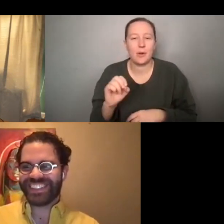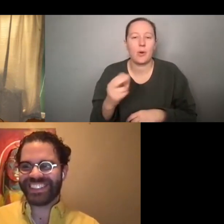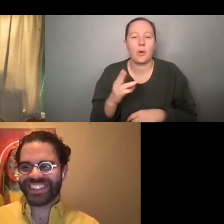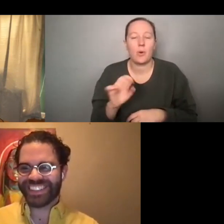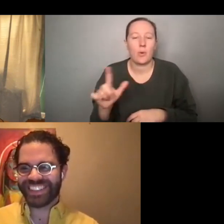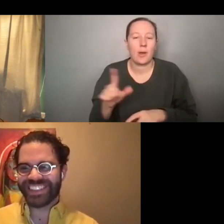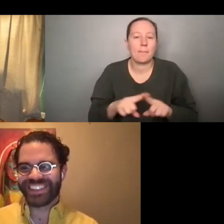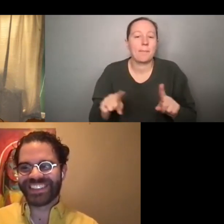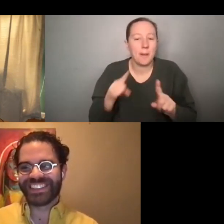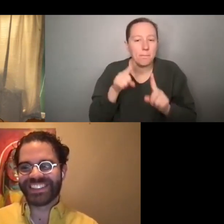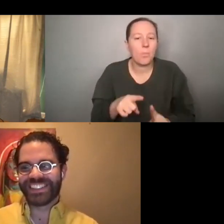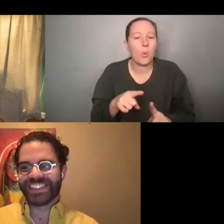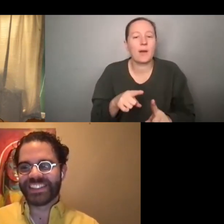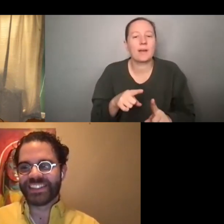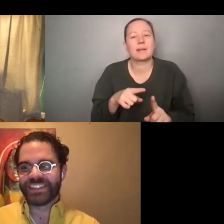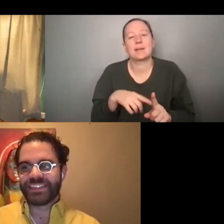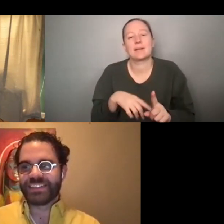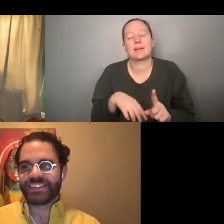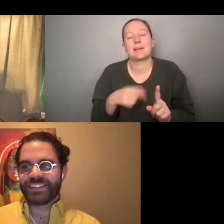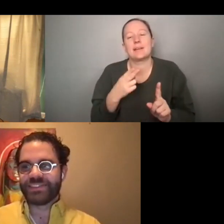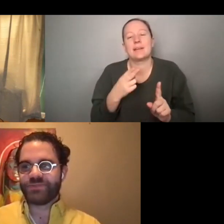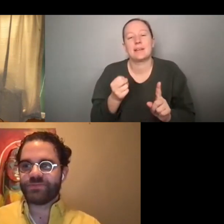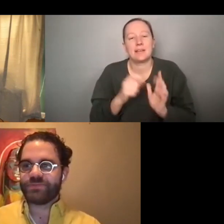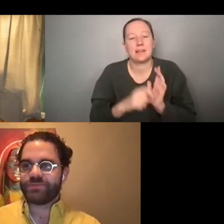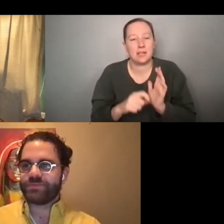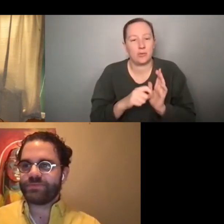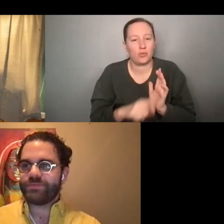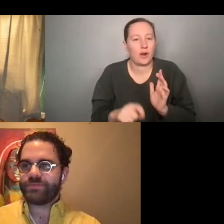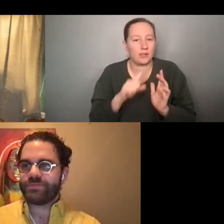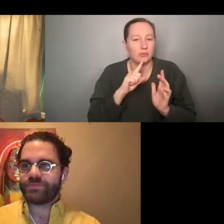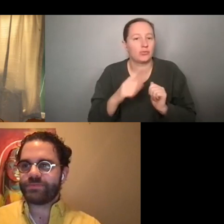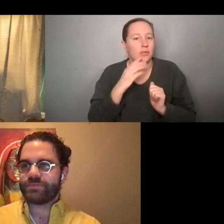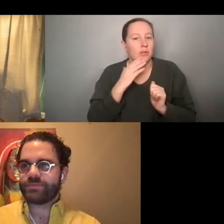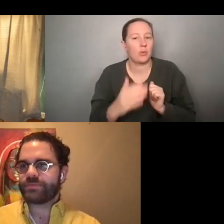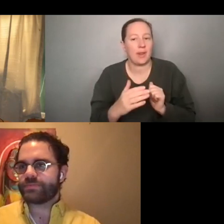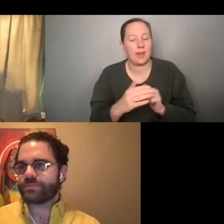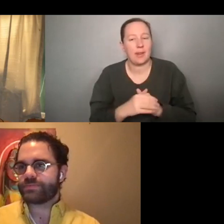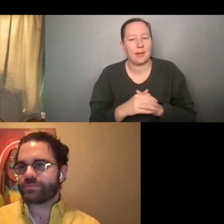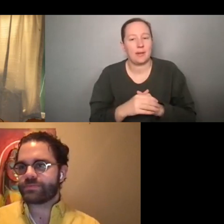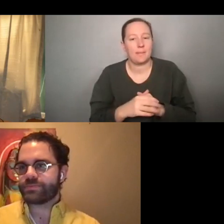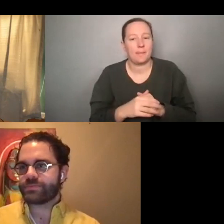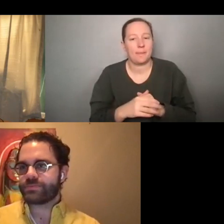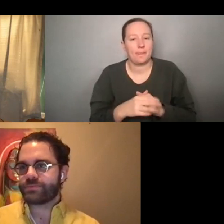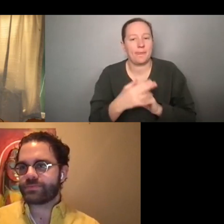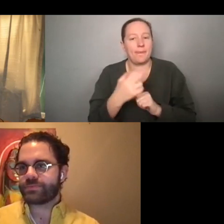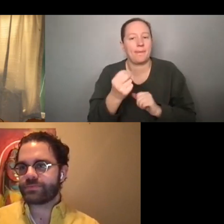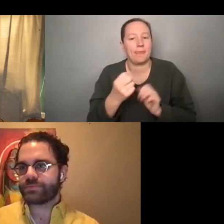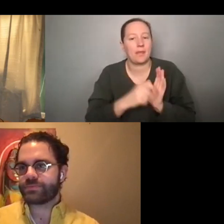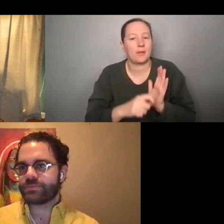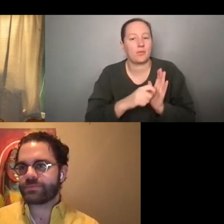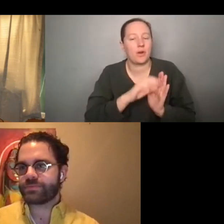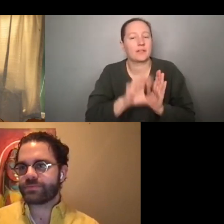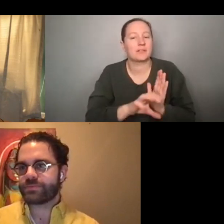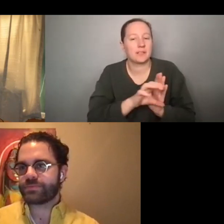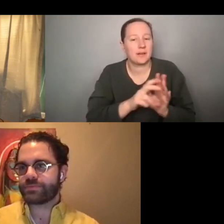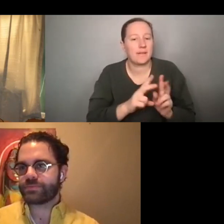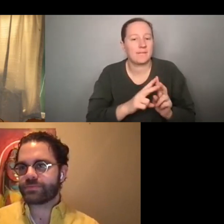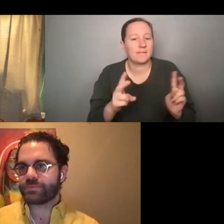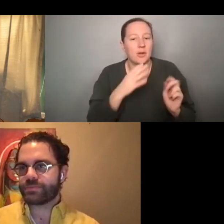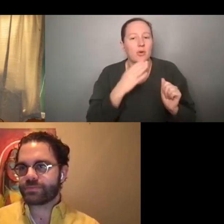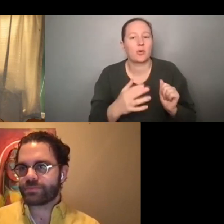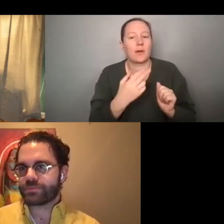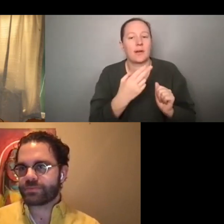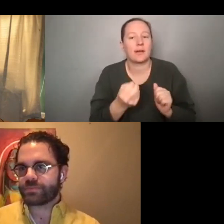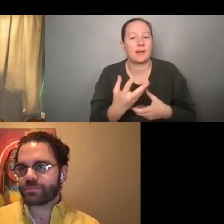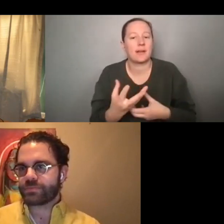the point is, he writes really well. He writes the characters very well, and he